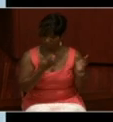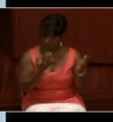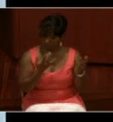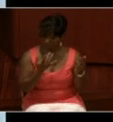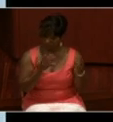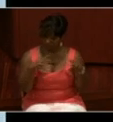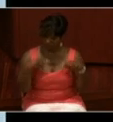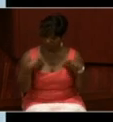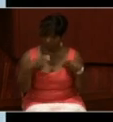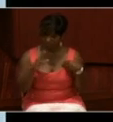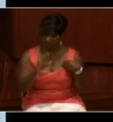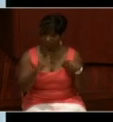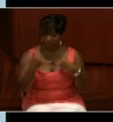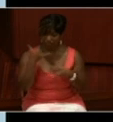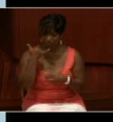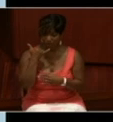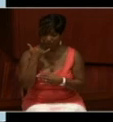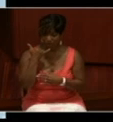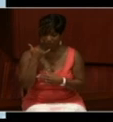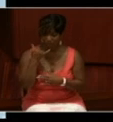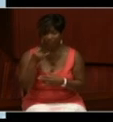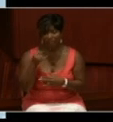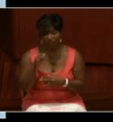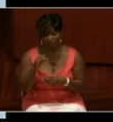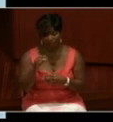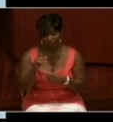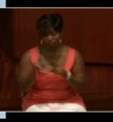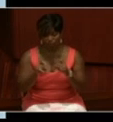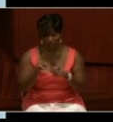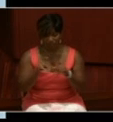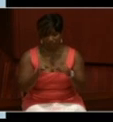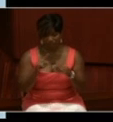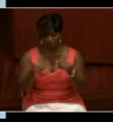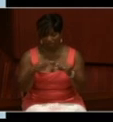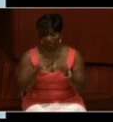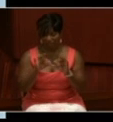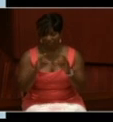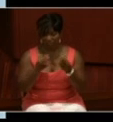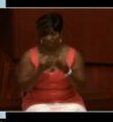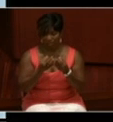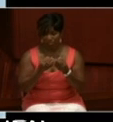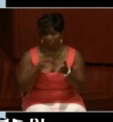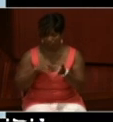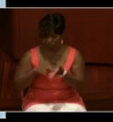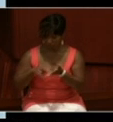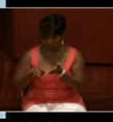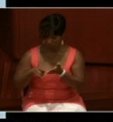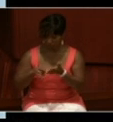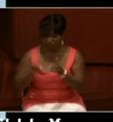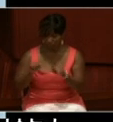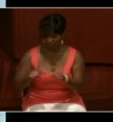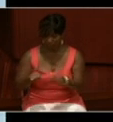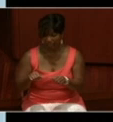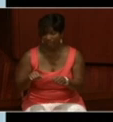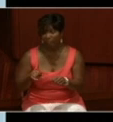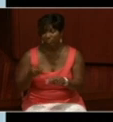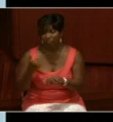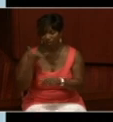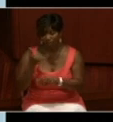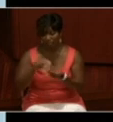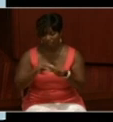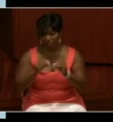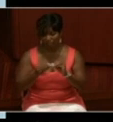When you have questions about family research, sometimes you need a little bit of help on that, and this is where you can go. Here's the toll-free number,